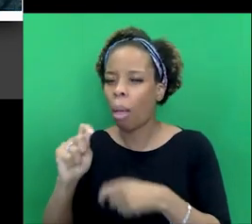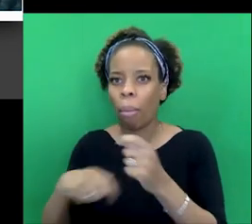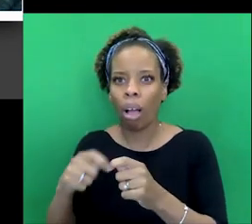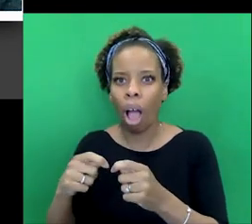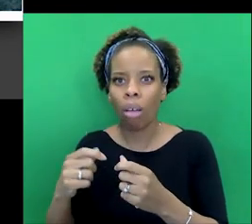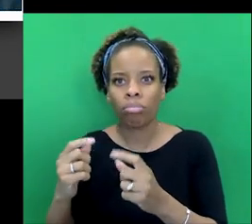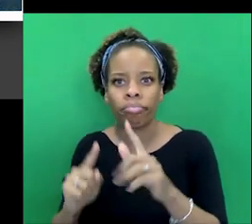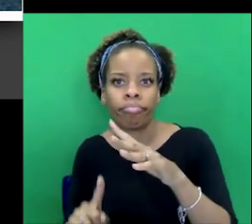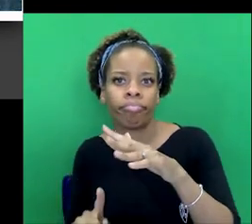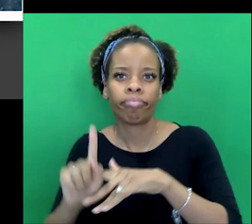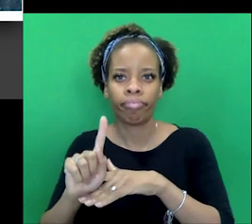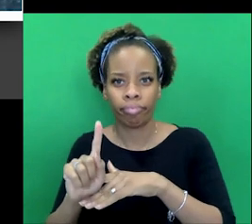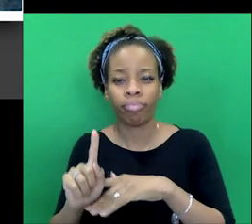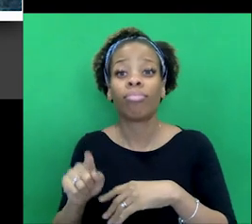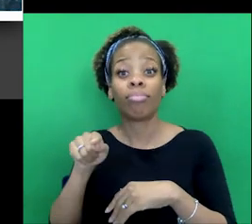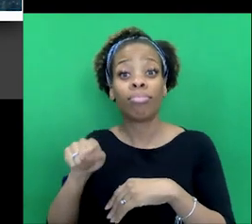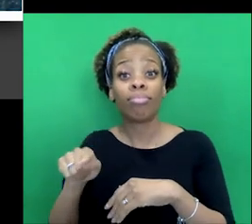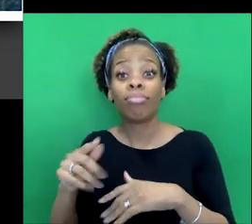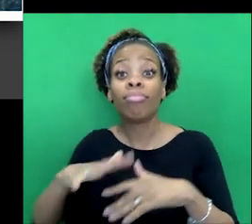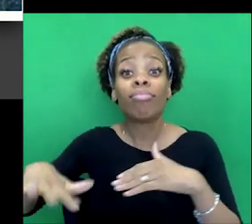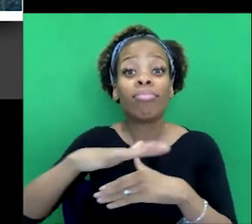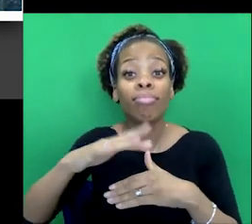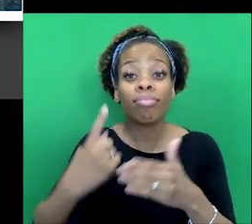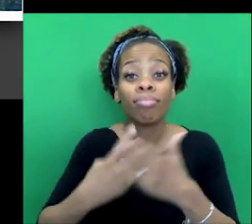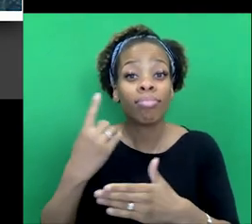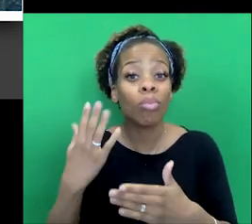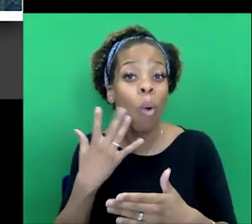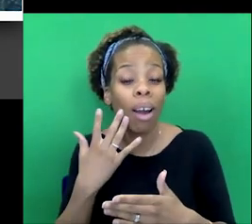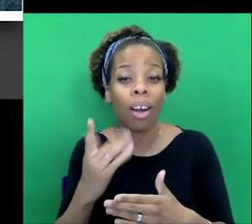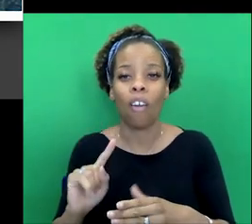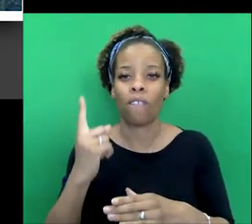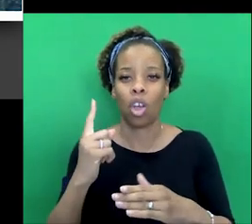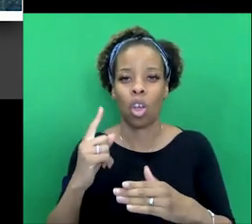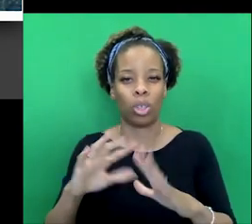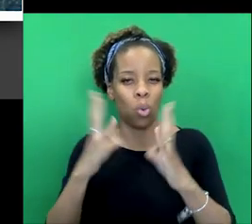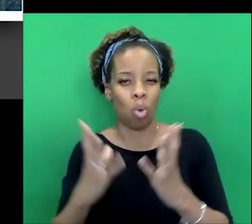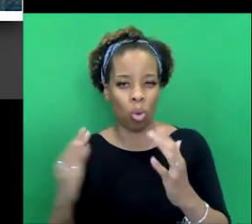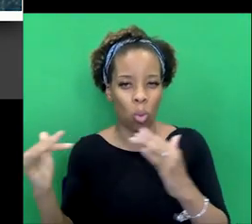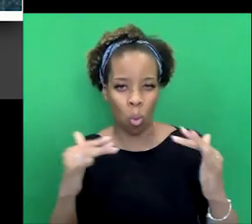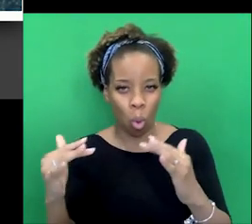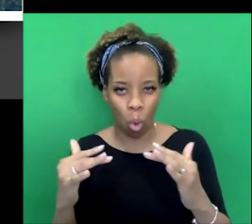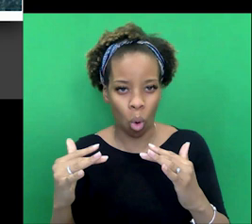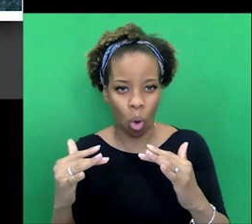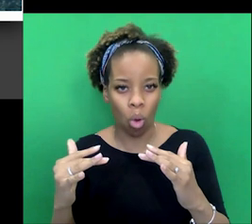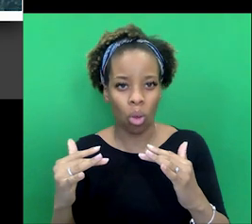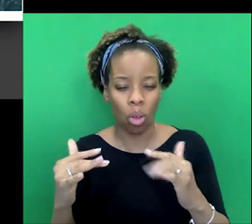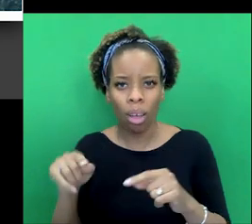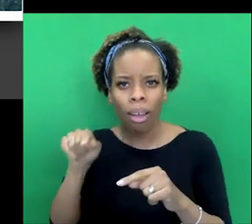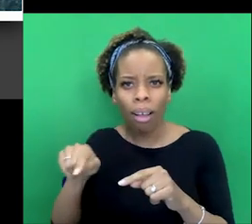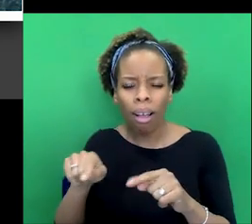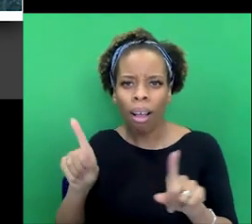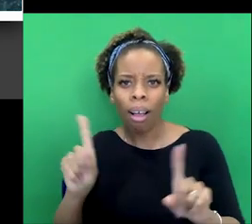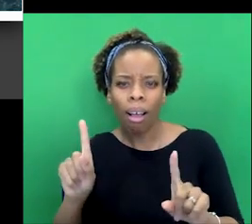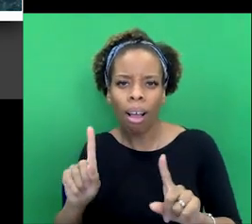in as we move towards the First World War, and that kind of adventure, boy's own